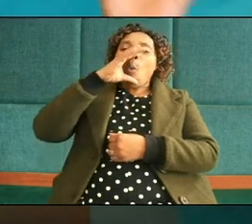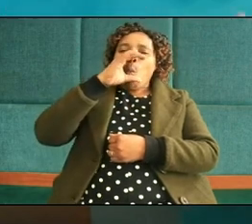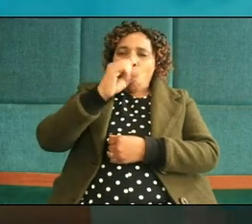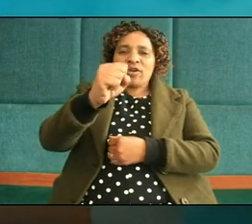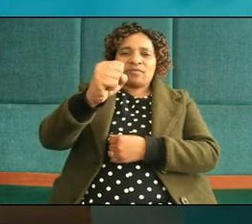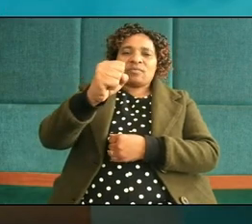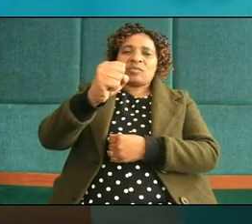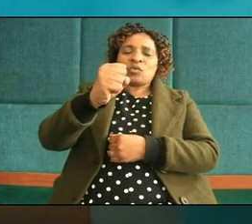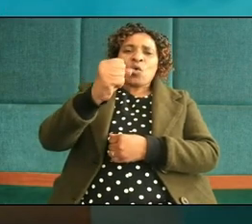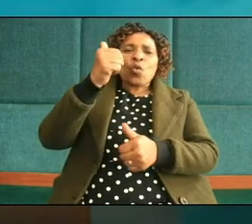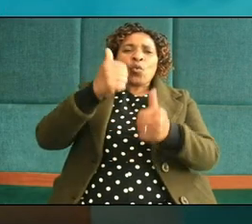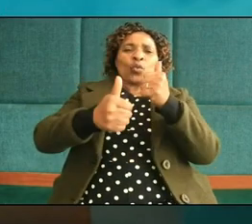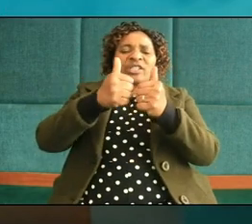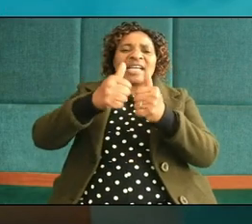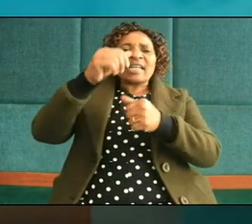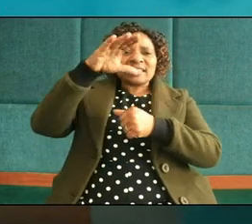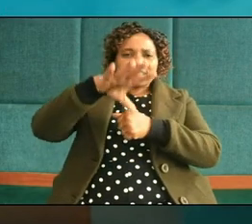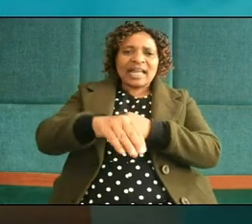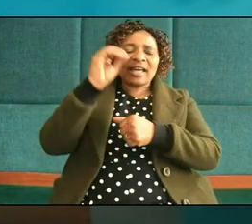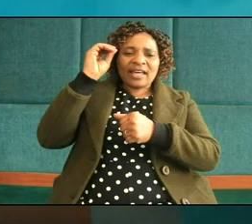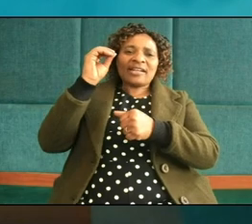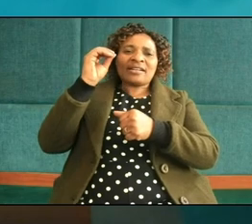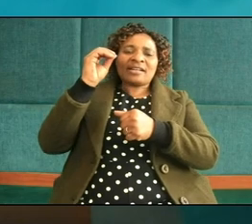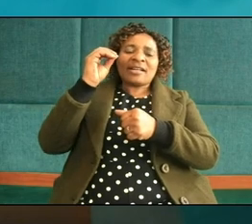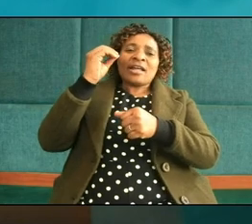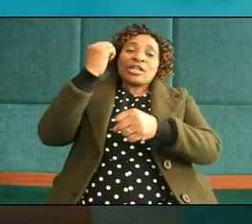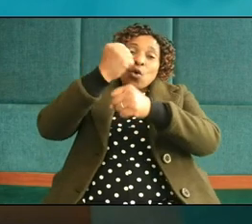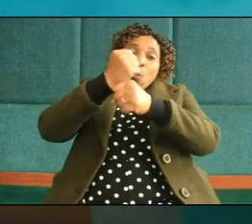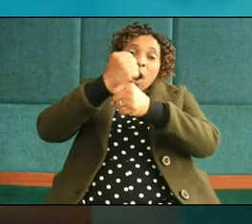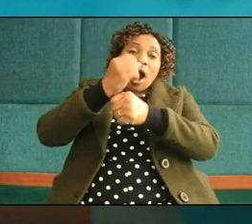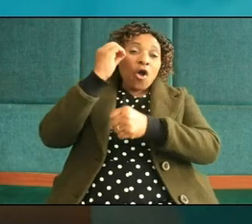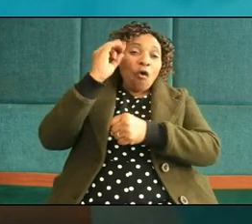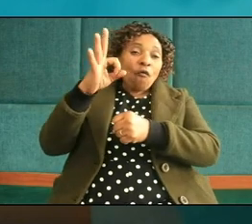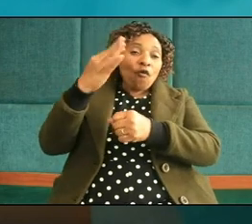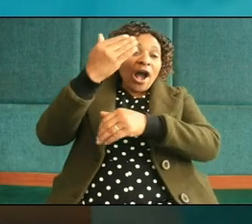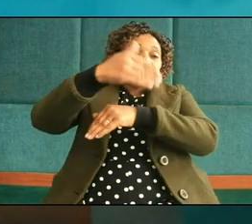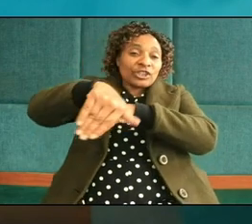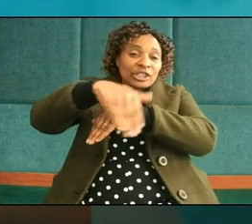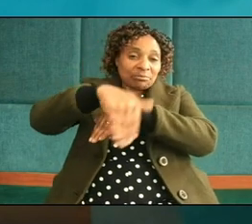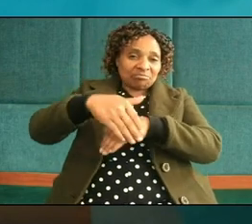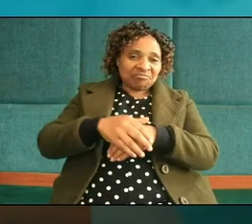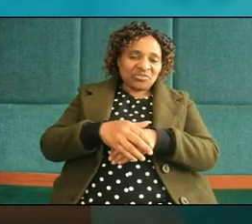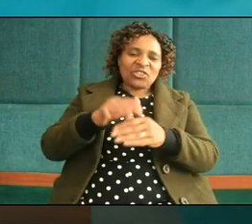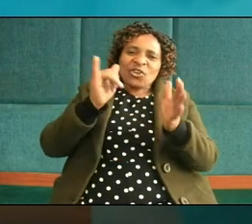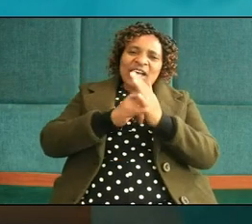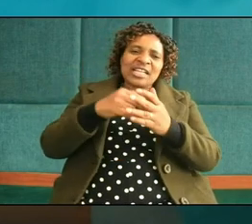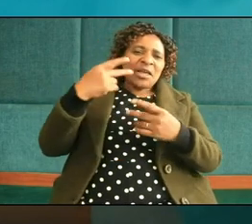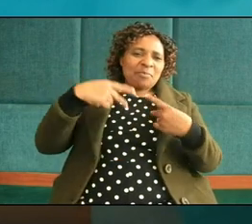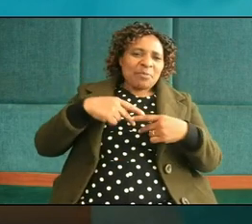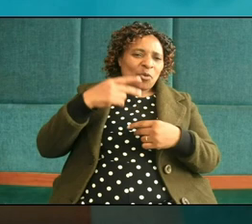taken this clause of a sheep so that people will never think